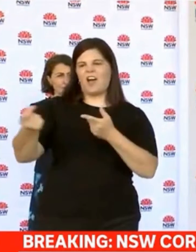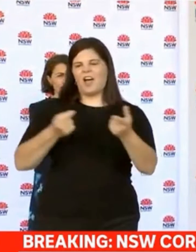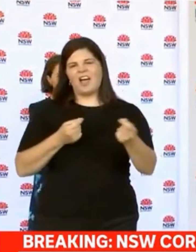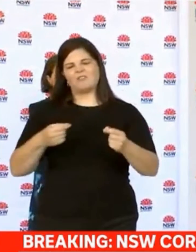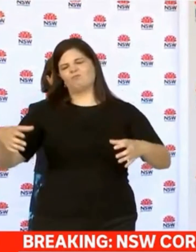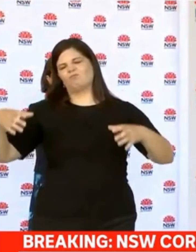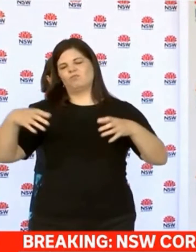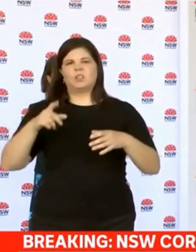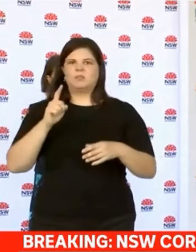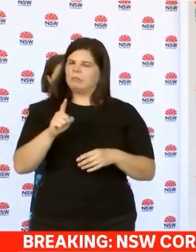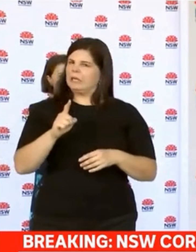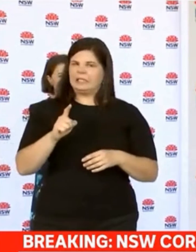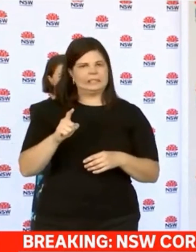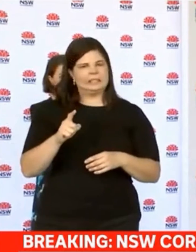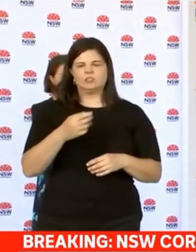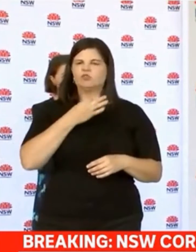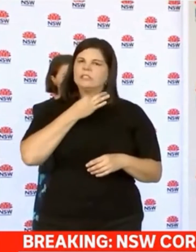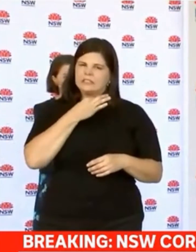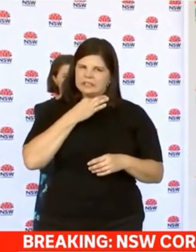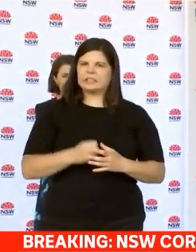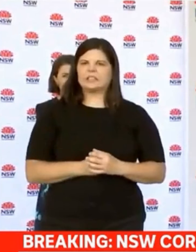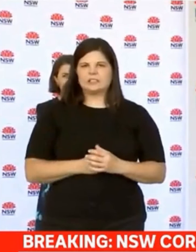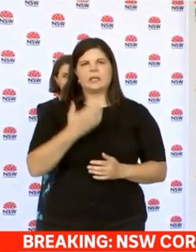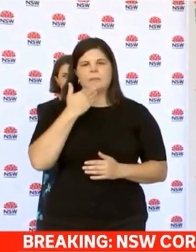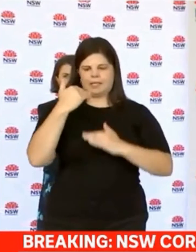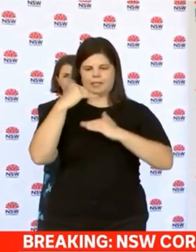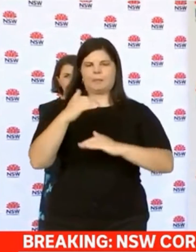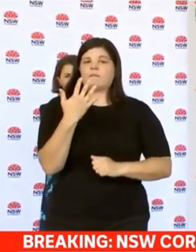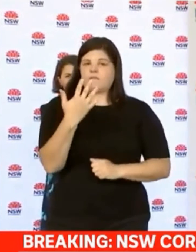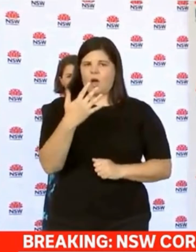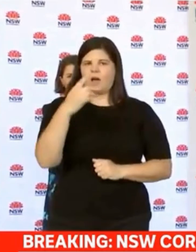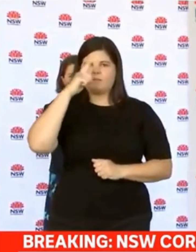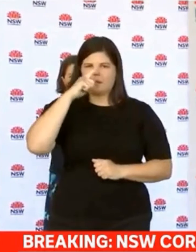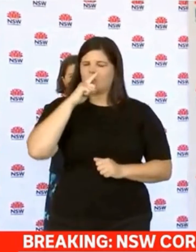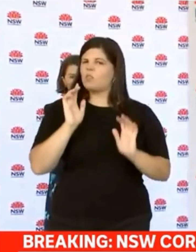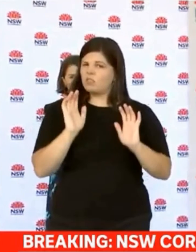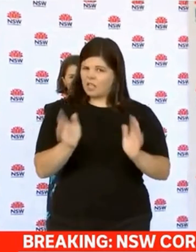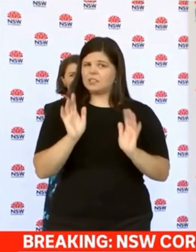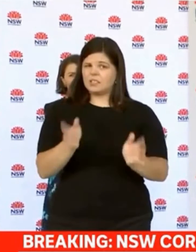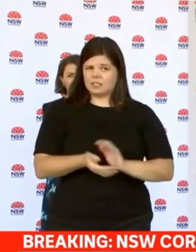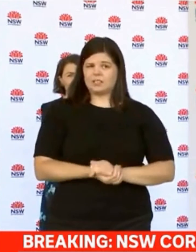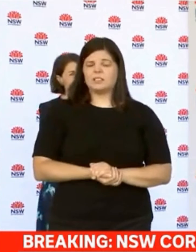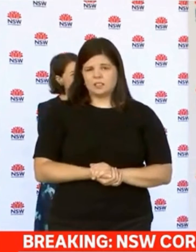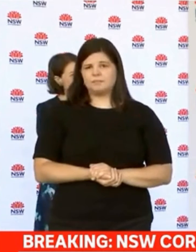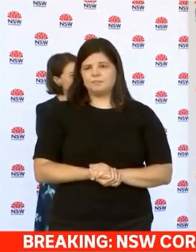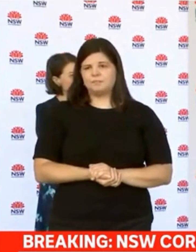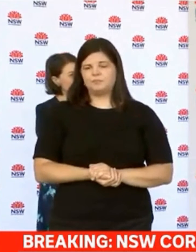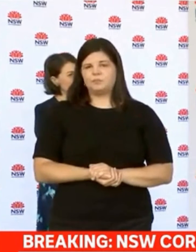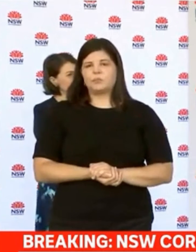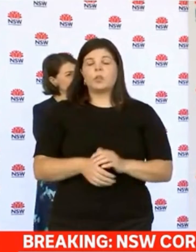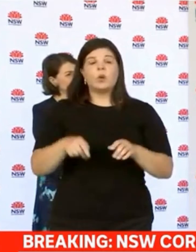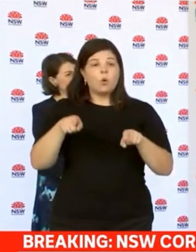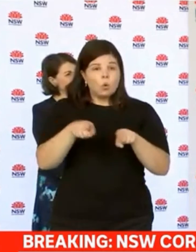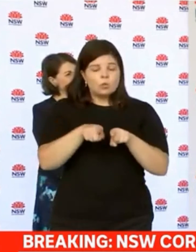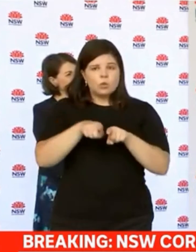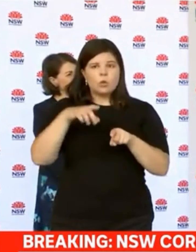has proved to be a little challenging in the last few weeks. So please stick with the five people in your house five visitors to your house and also